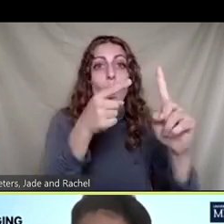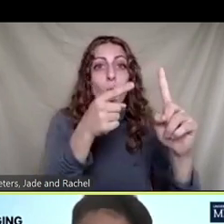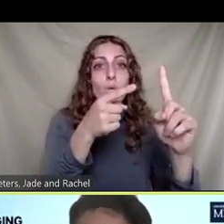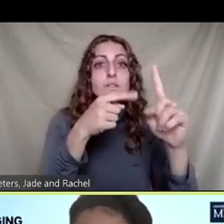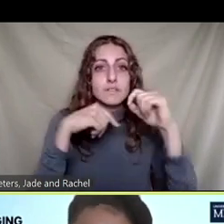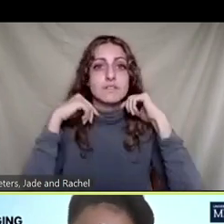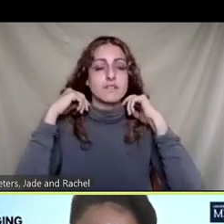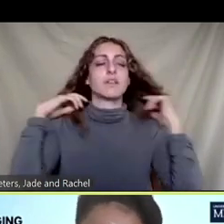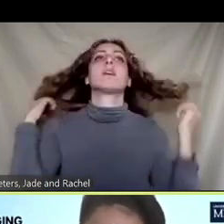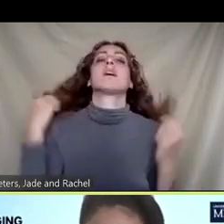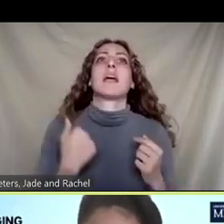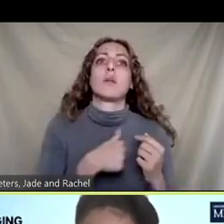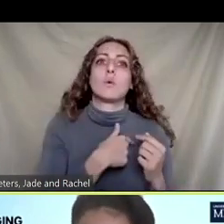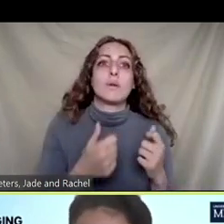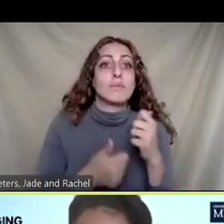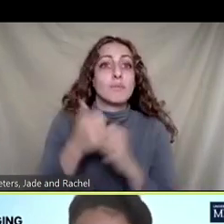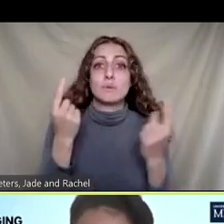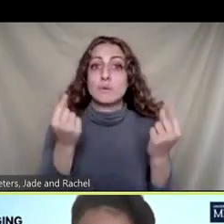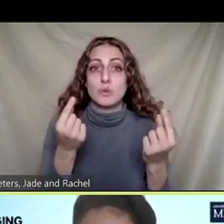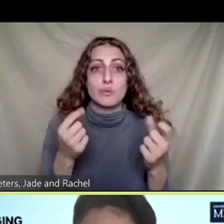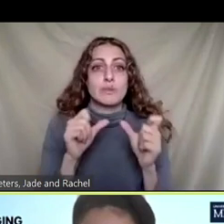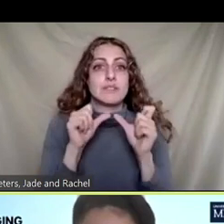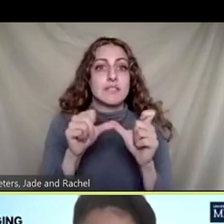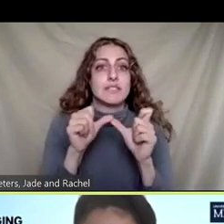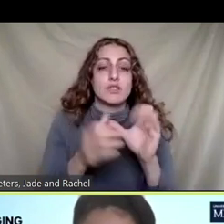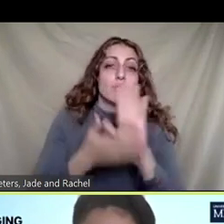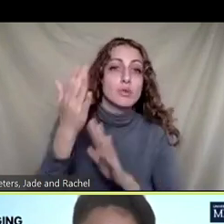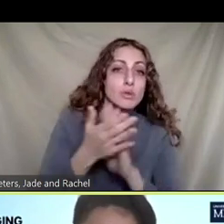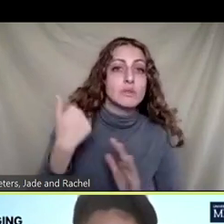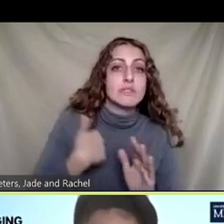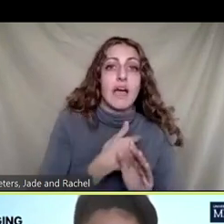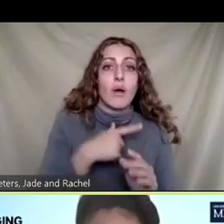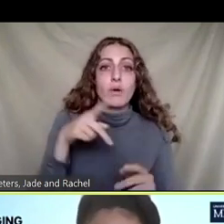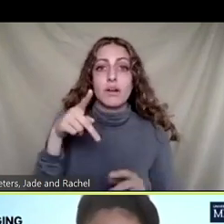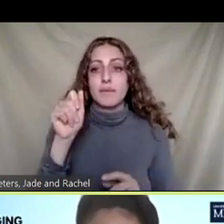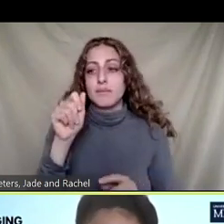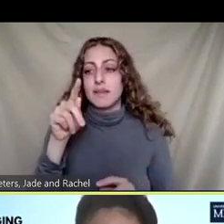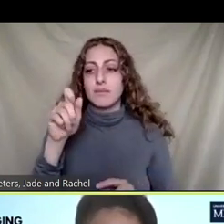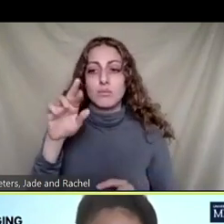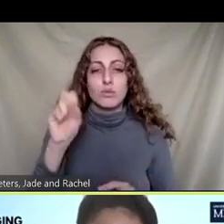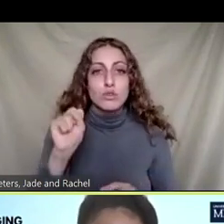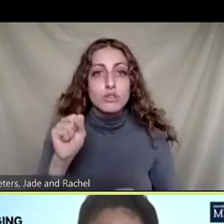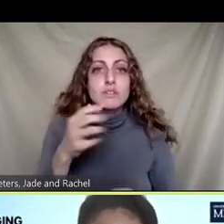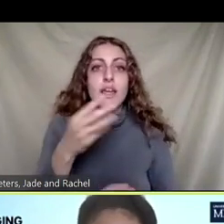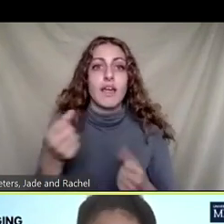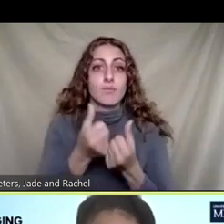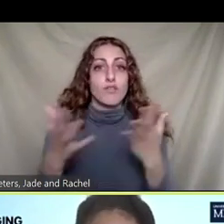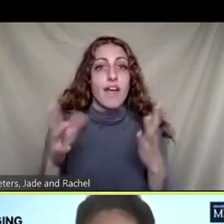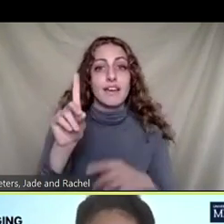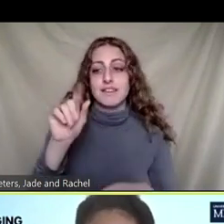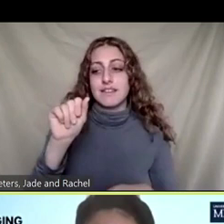the most that we can do is pretend continue to produce our papers that support this and provide the data that support this.